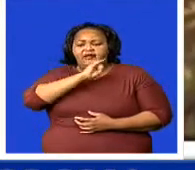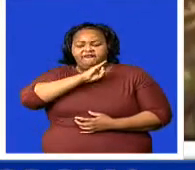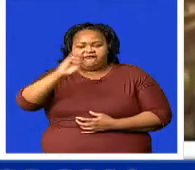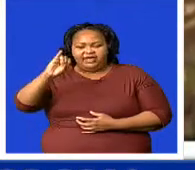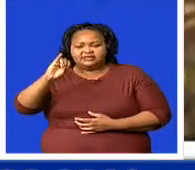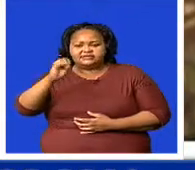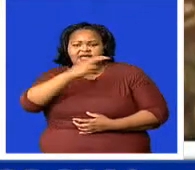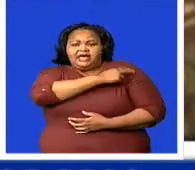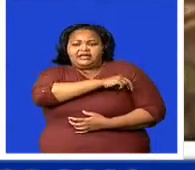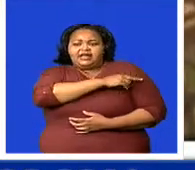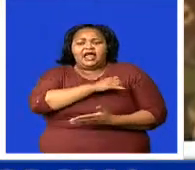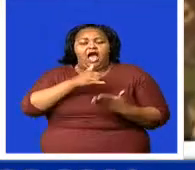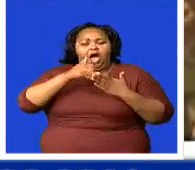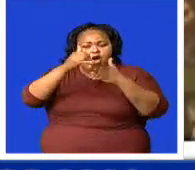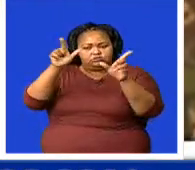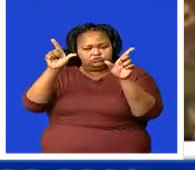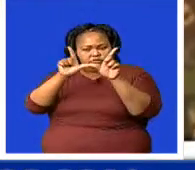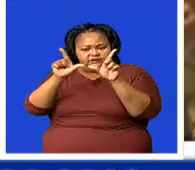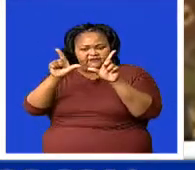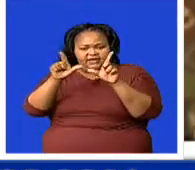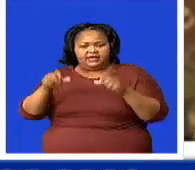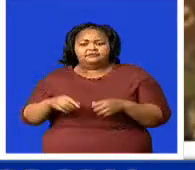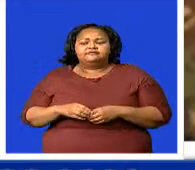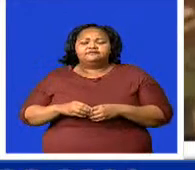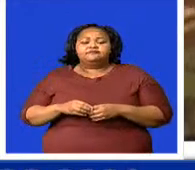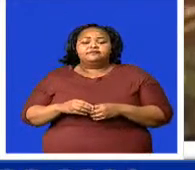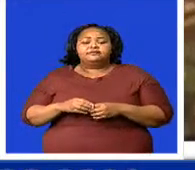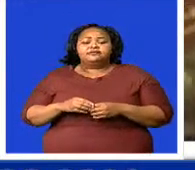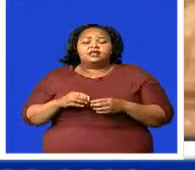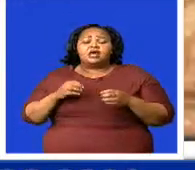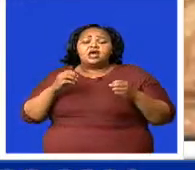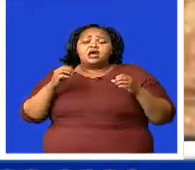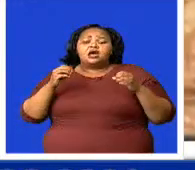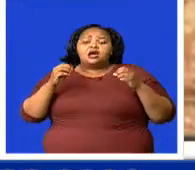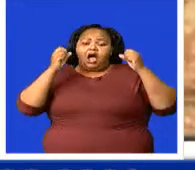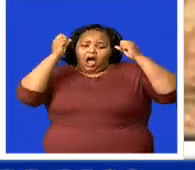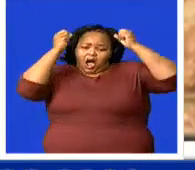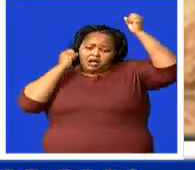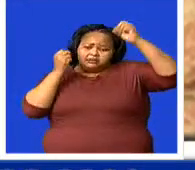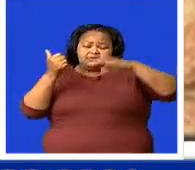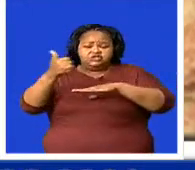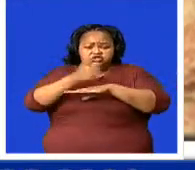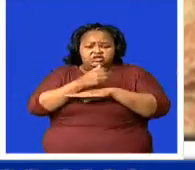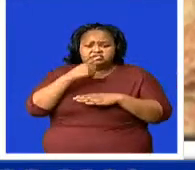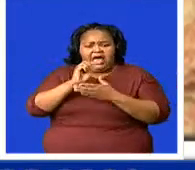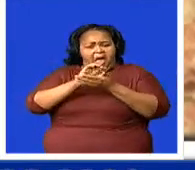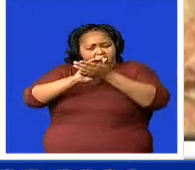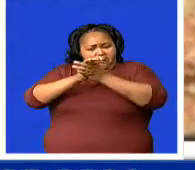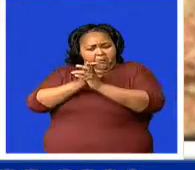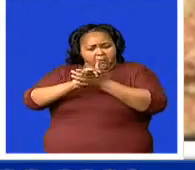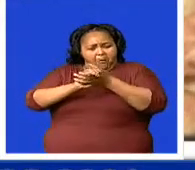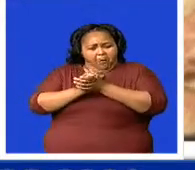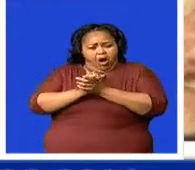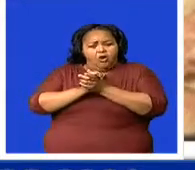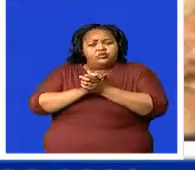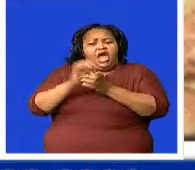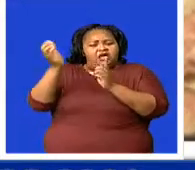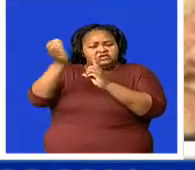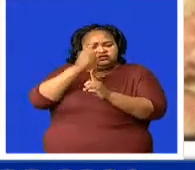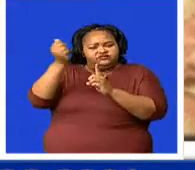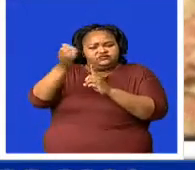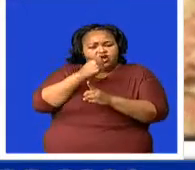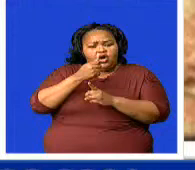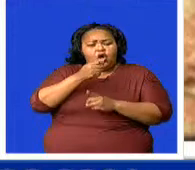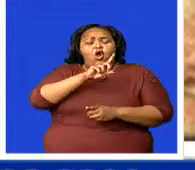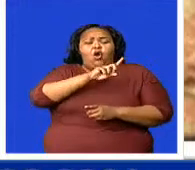Army Commander General Jeffrey Shabalala says they are proud of this achievement as the clinic not only services the